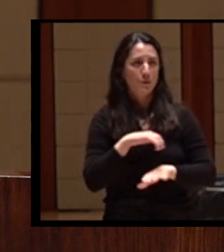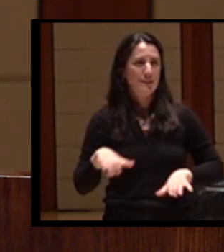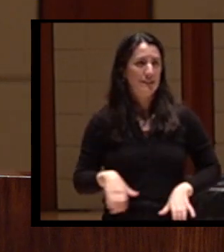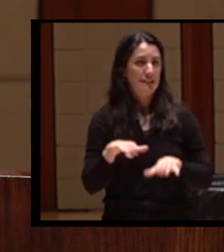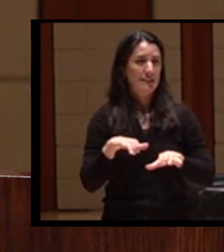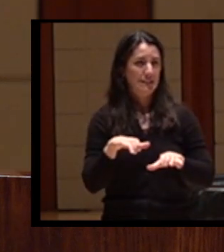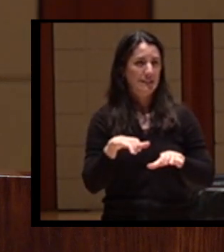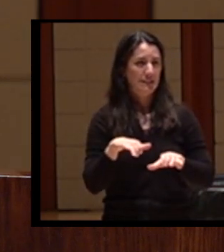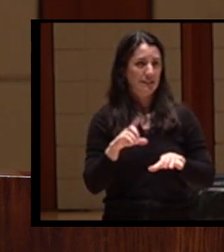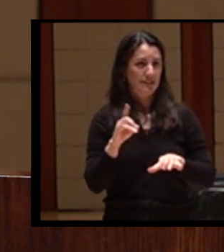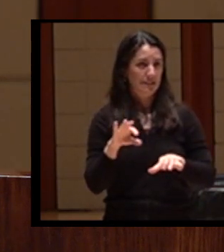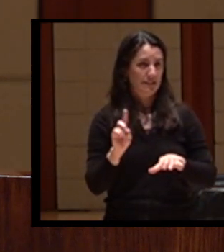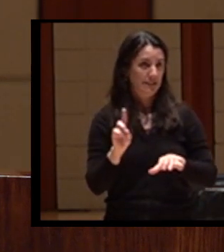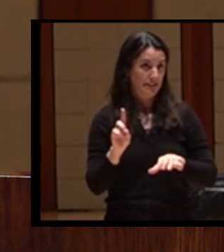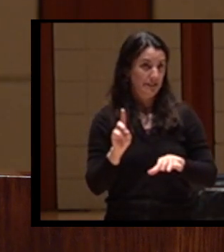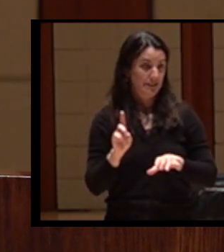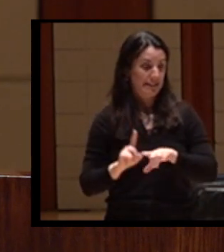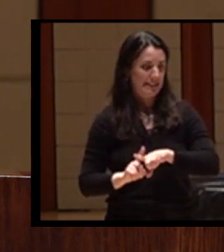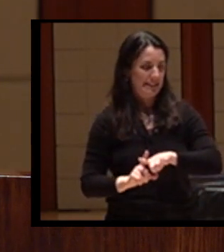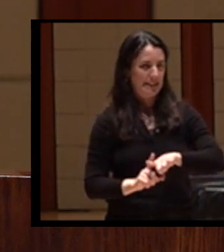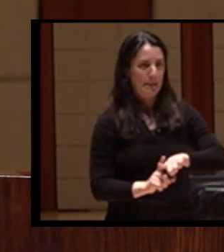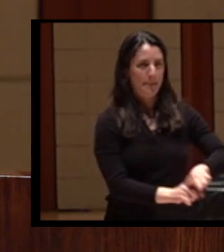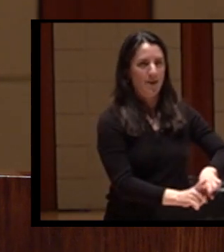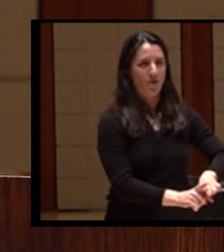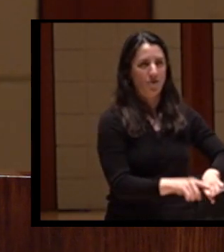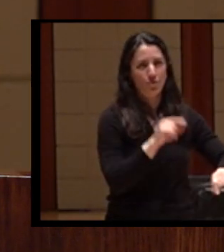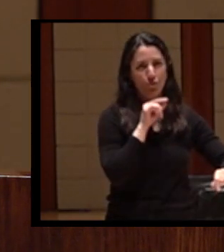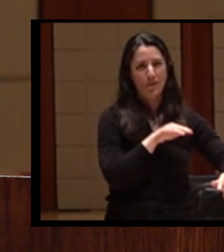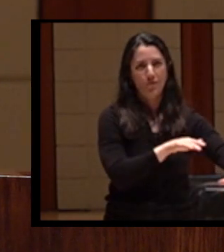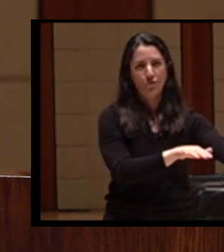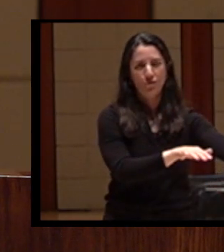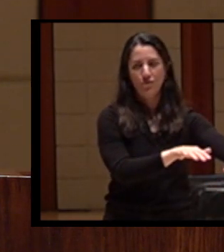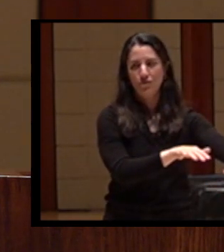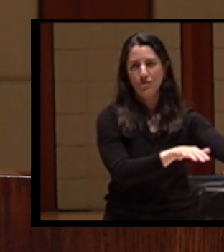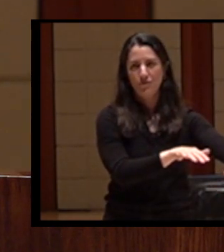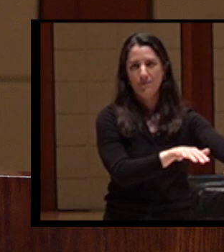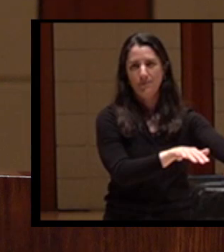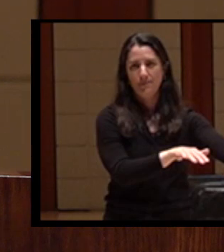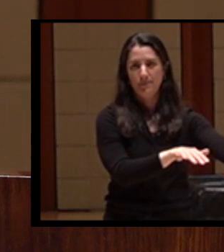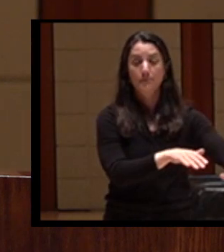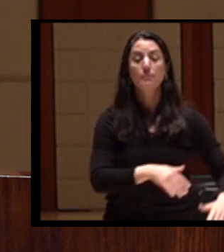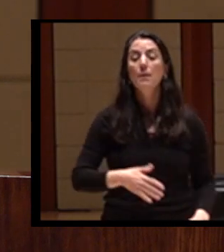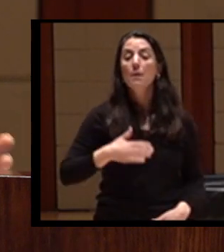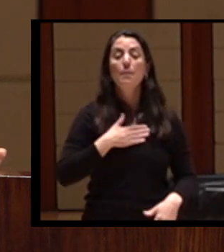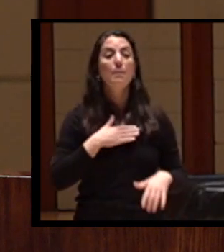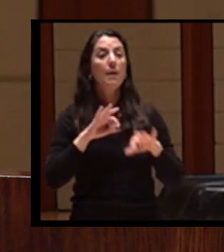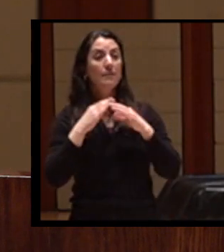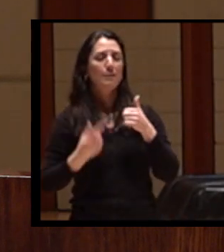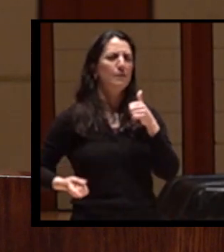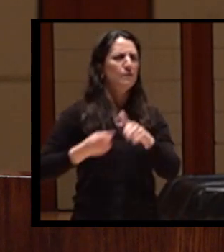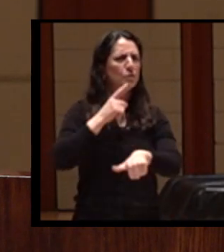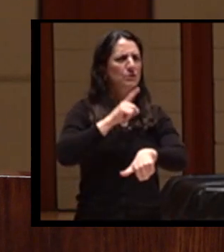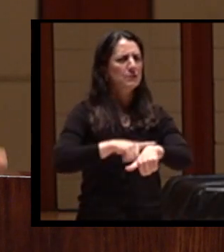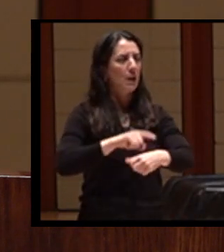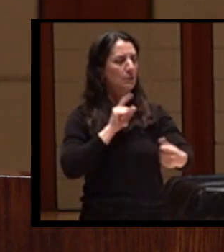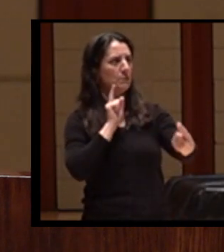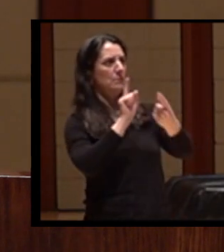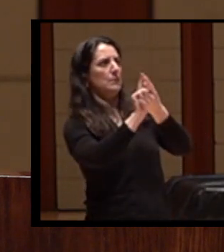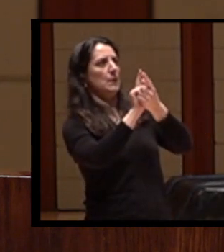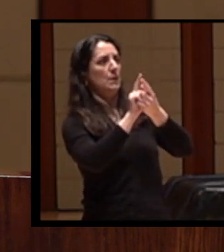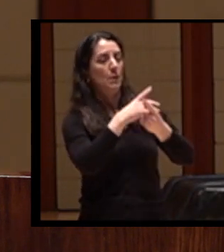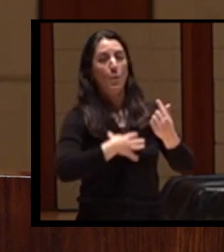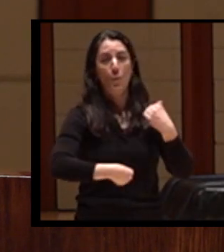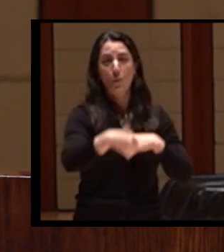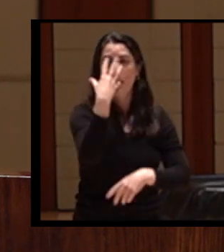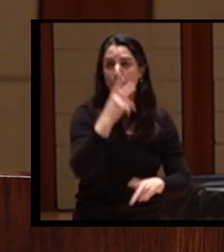The first white people that my family ever met were Russian sailors. So this story, I just love it.